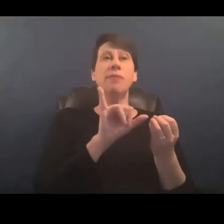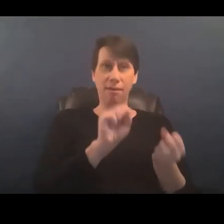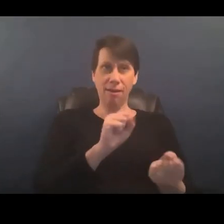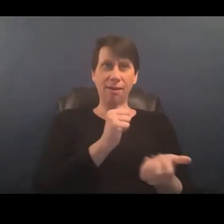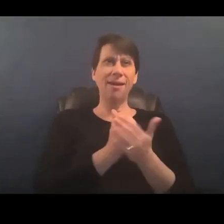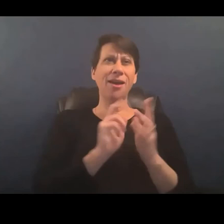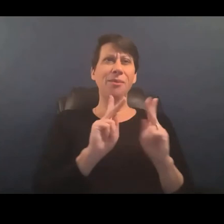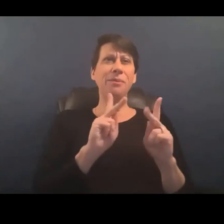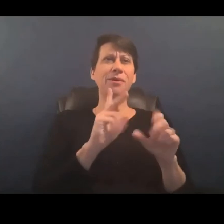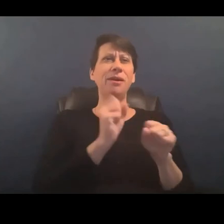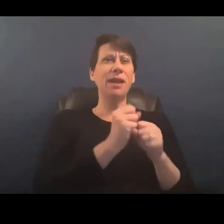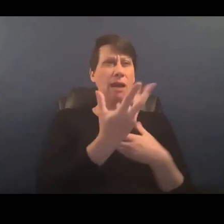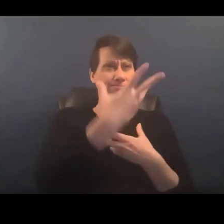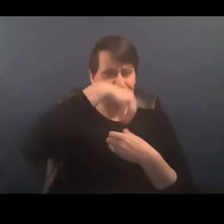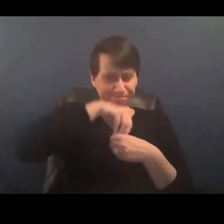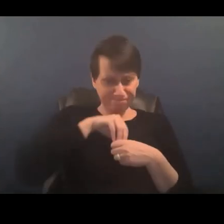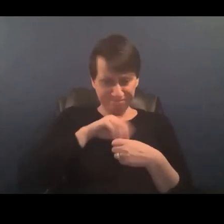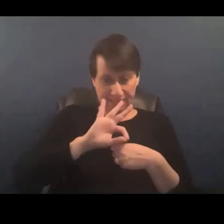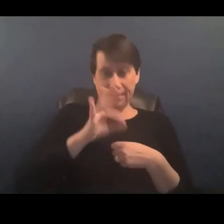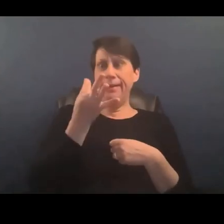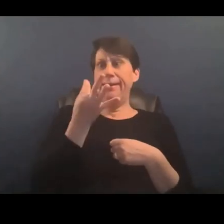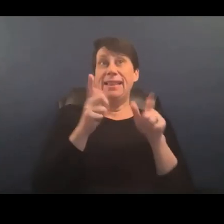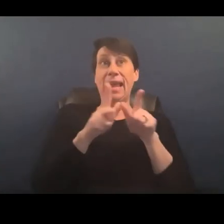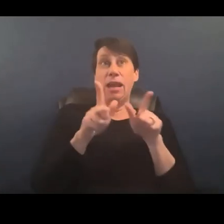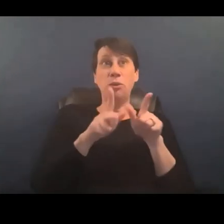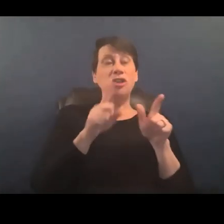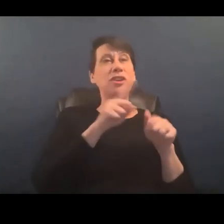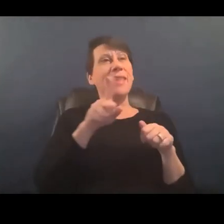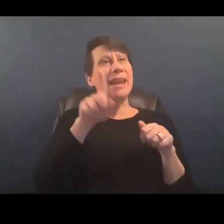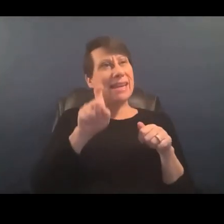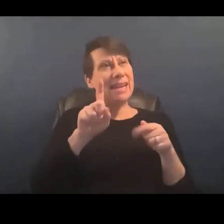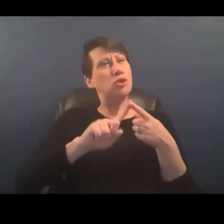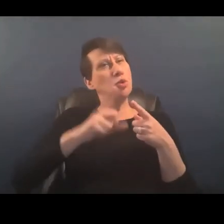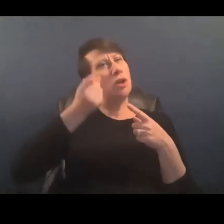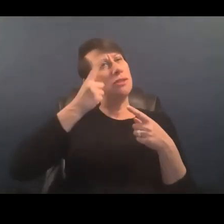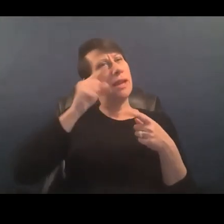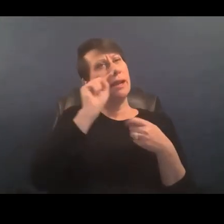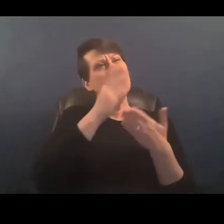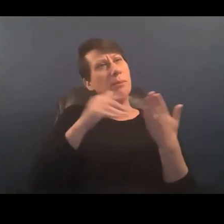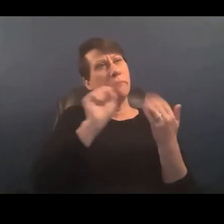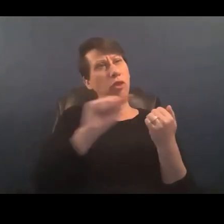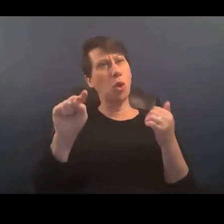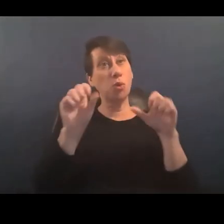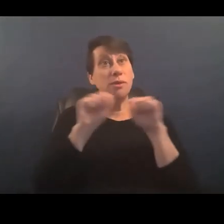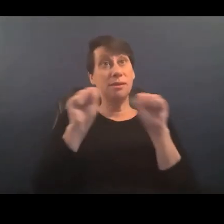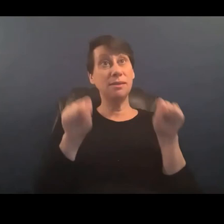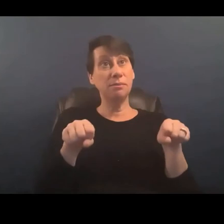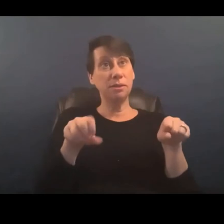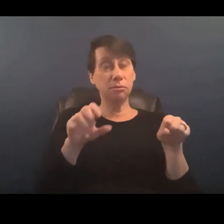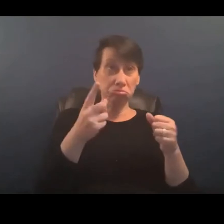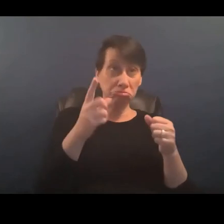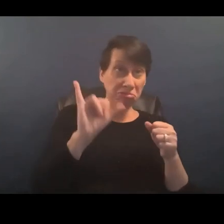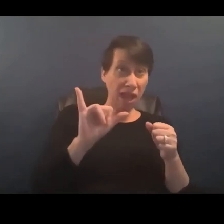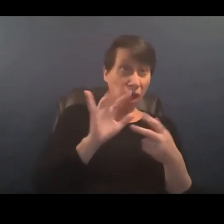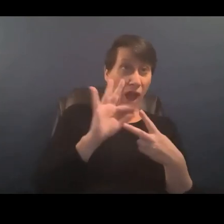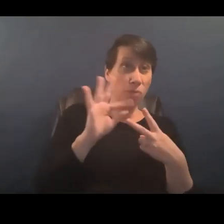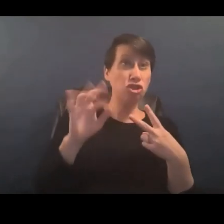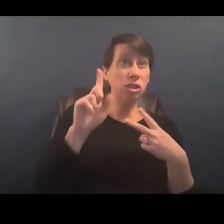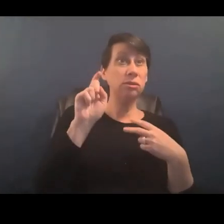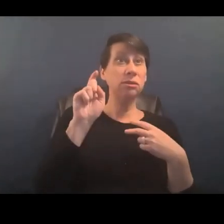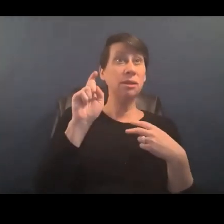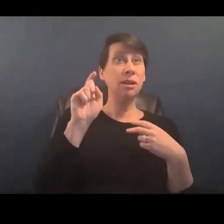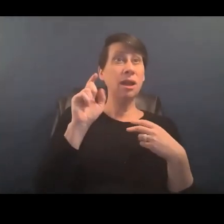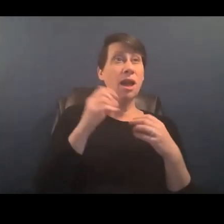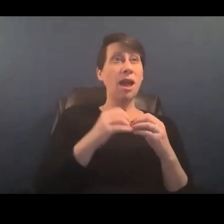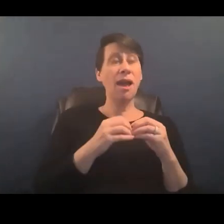get the language that they might need in order to understand some of these systems could that be an option um for you all